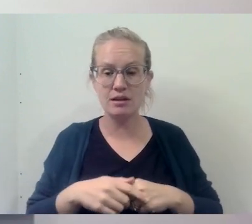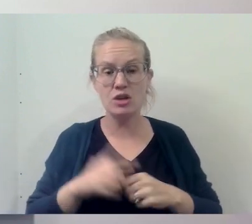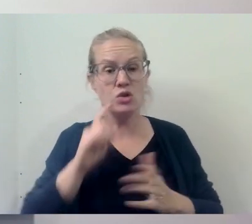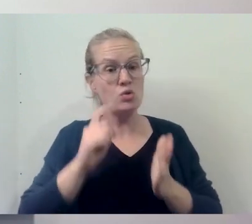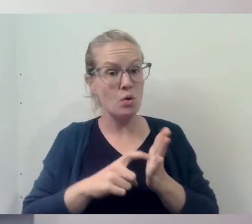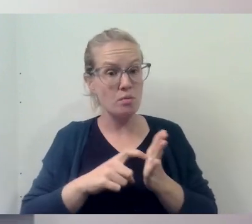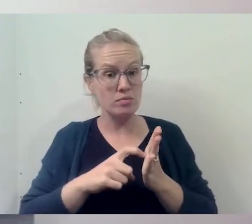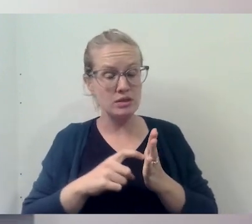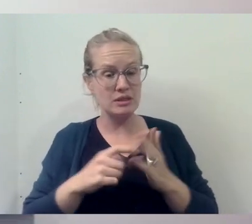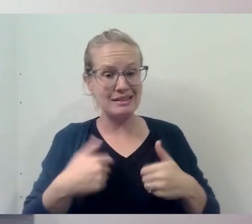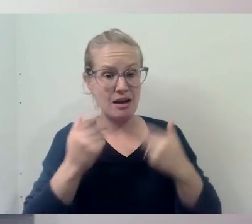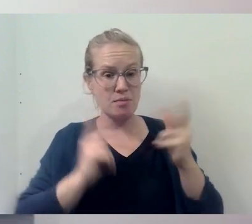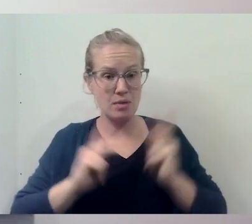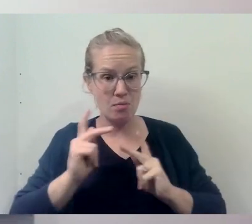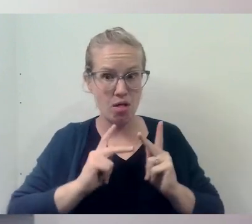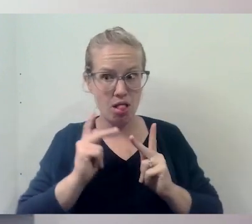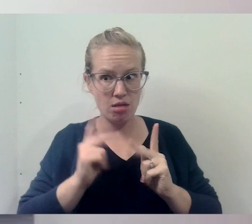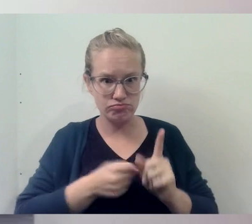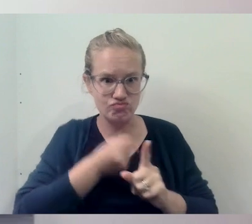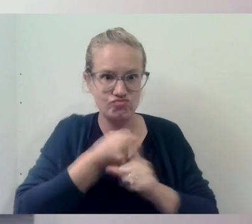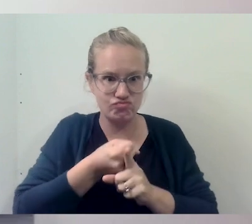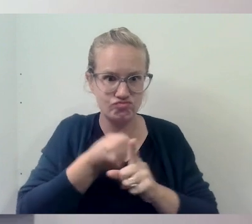people are even impacted more.